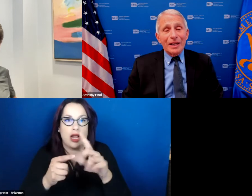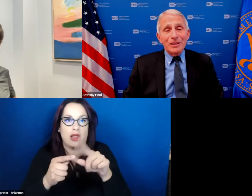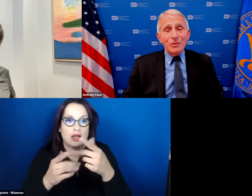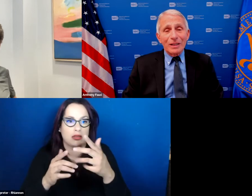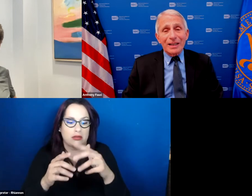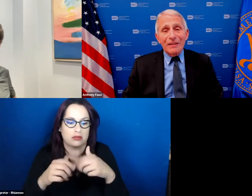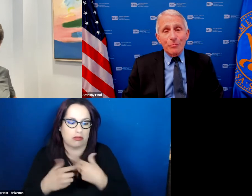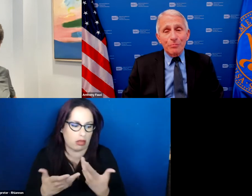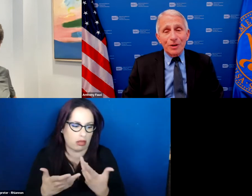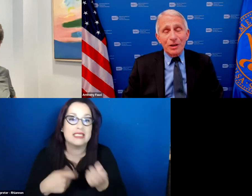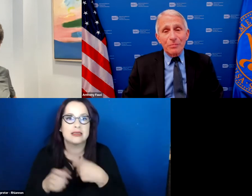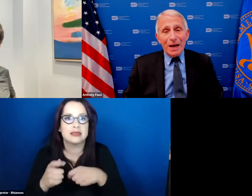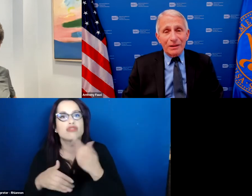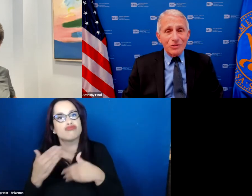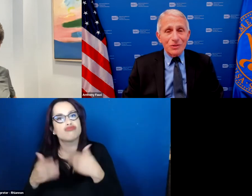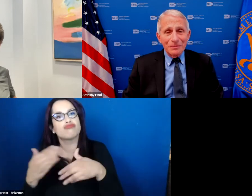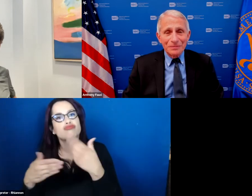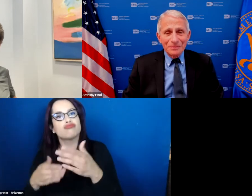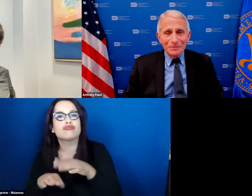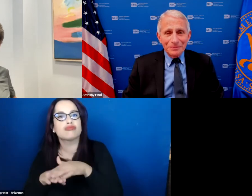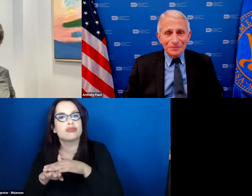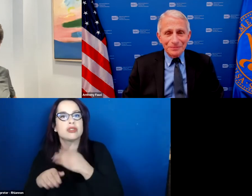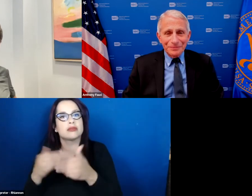been doing lately so I think I have a pretty good balance